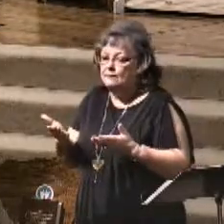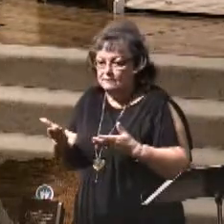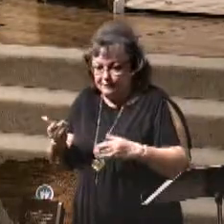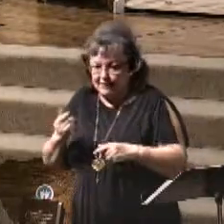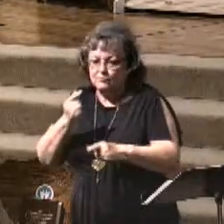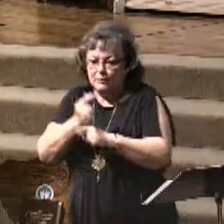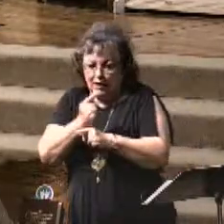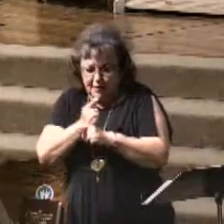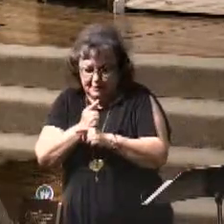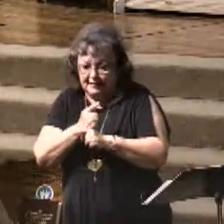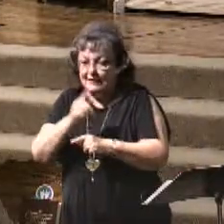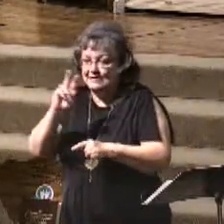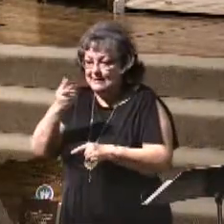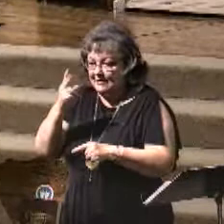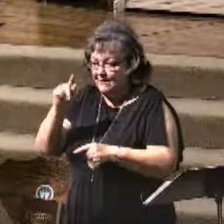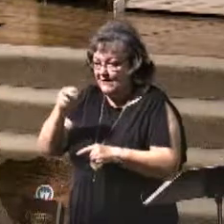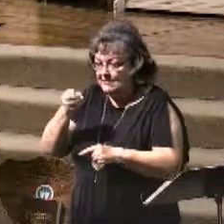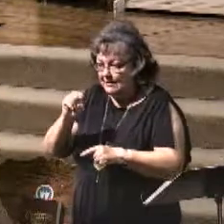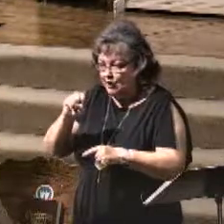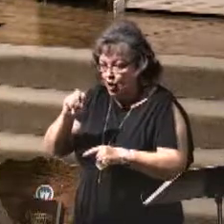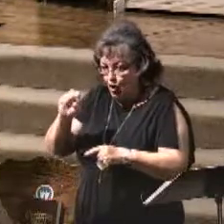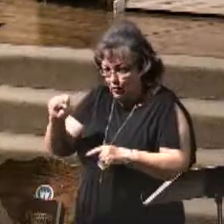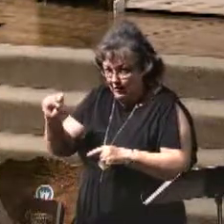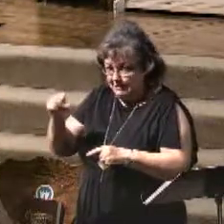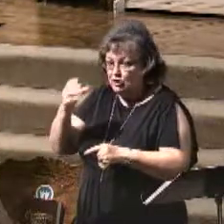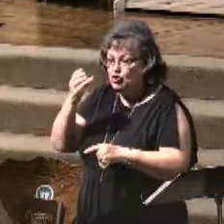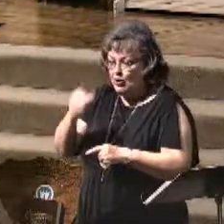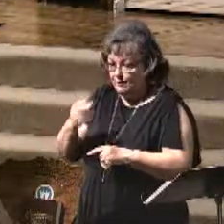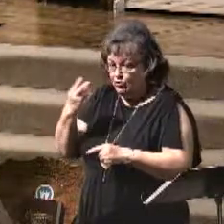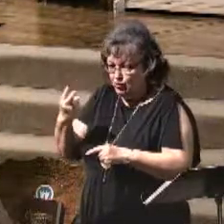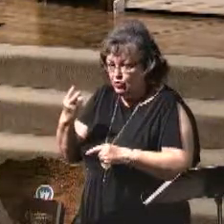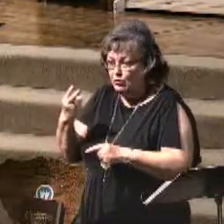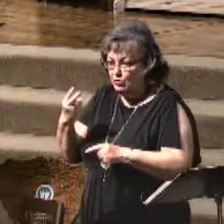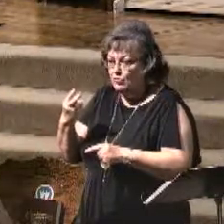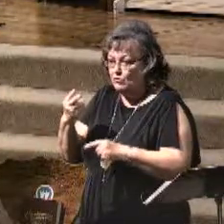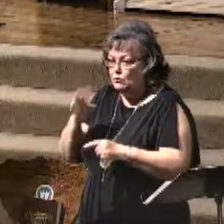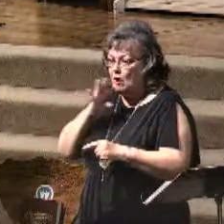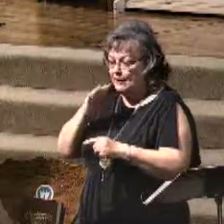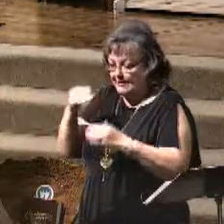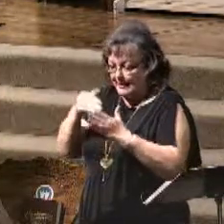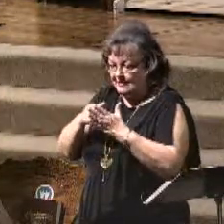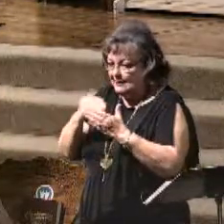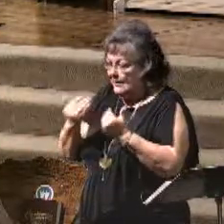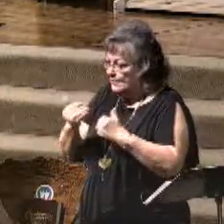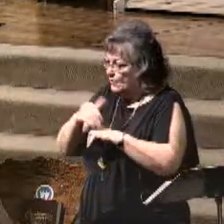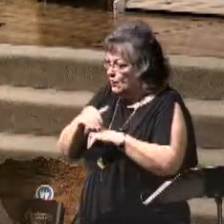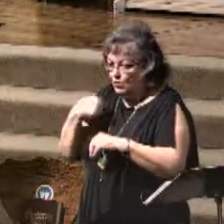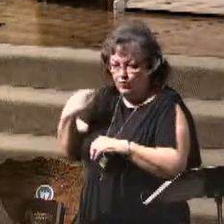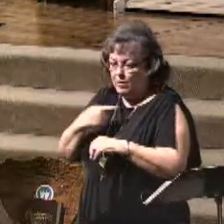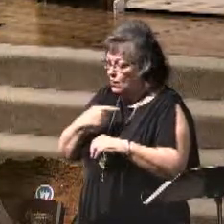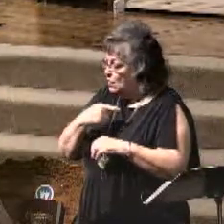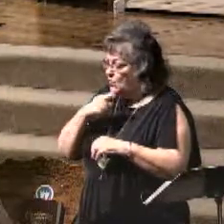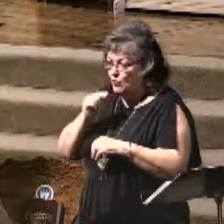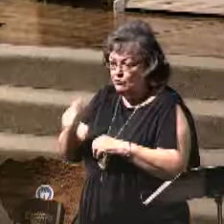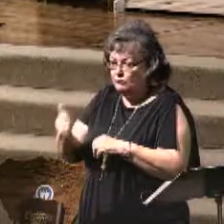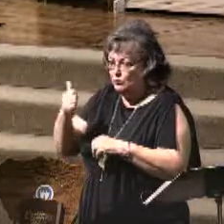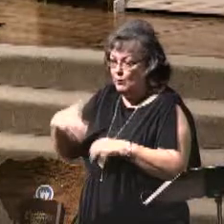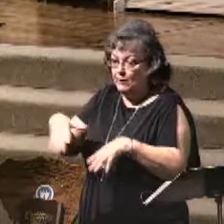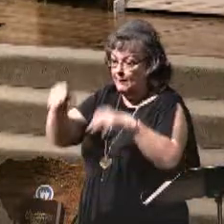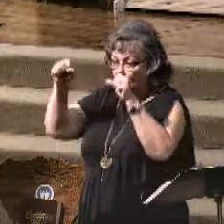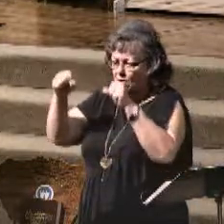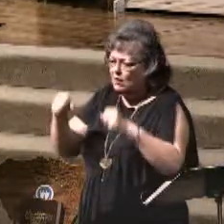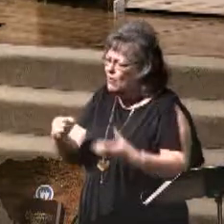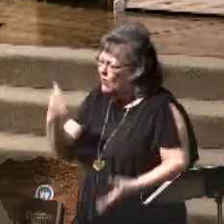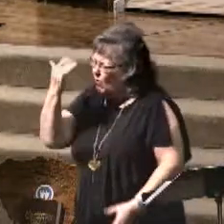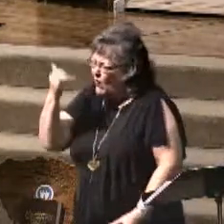Yes, 2 Thessalonians chapter 2, and we'll touch on that again tonight. We're not going to be here during that time. Absolutely. Then